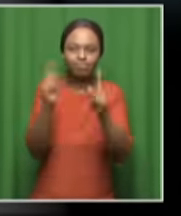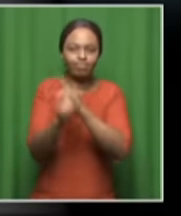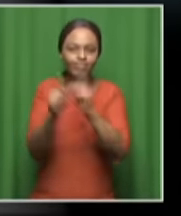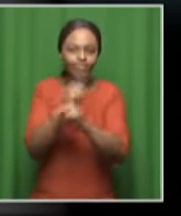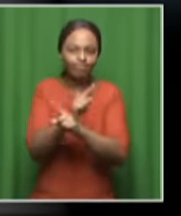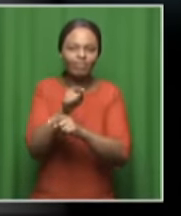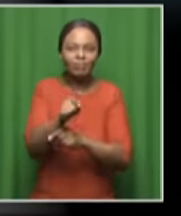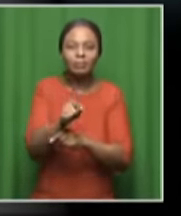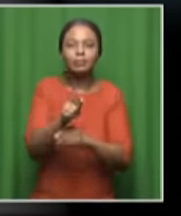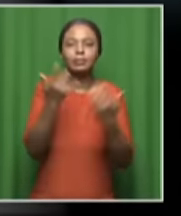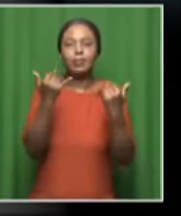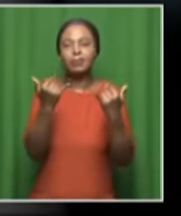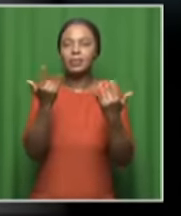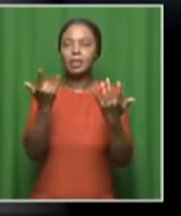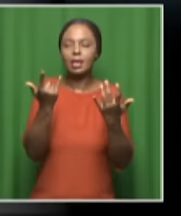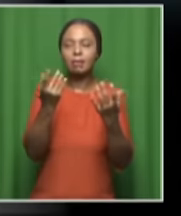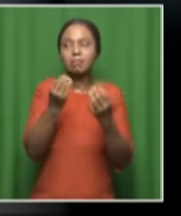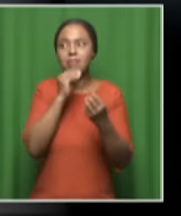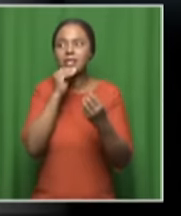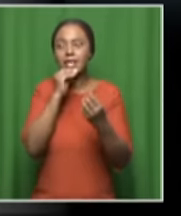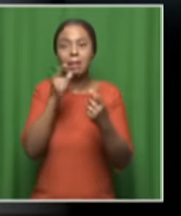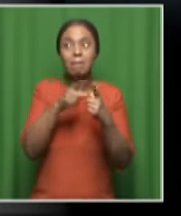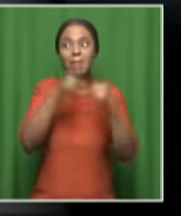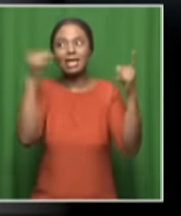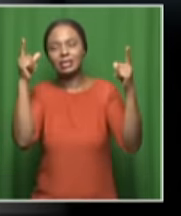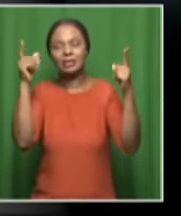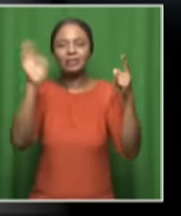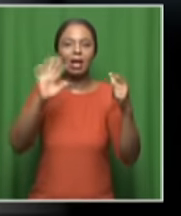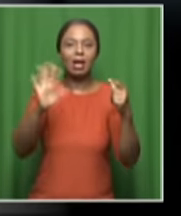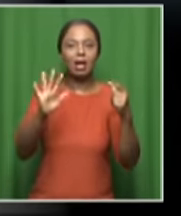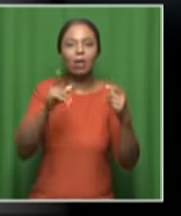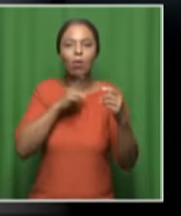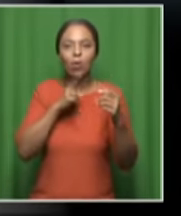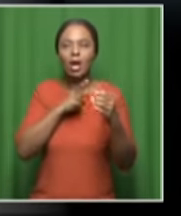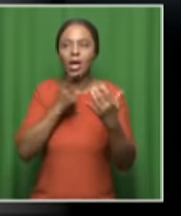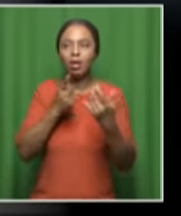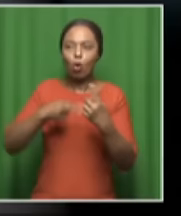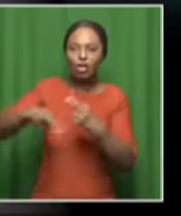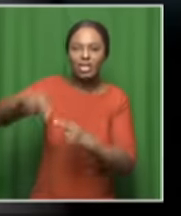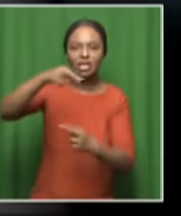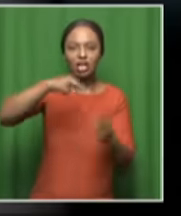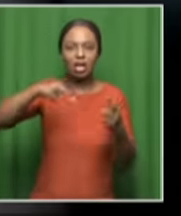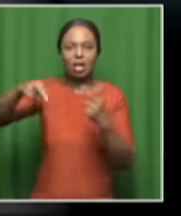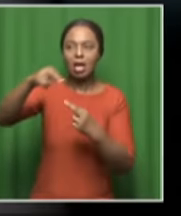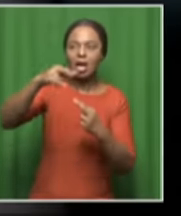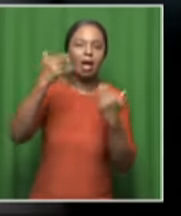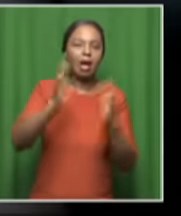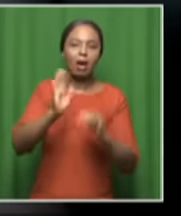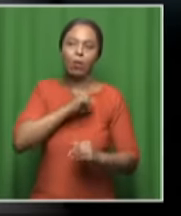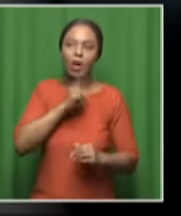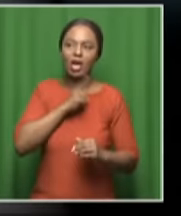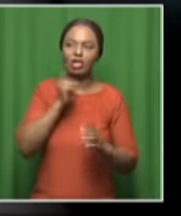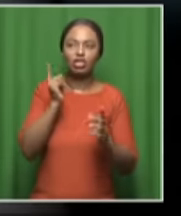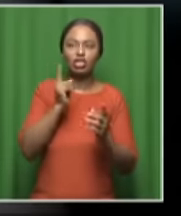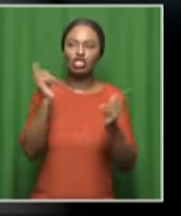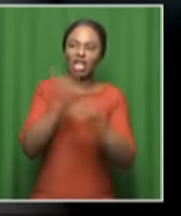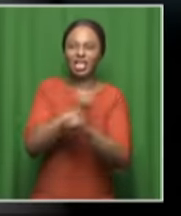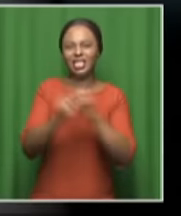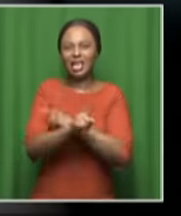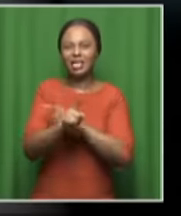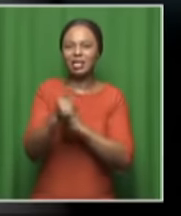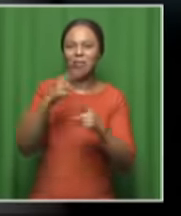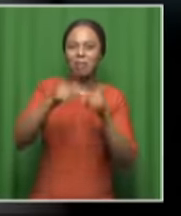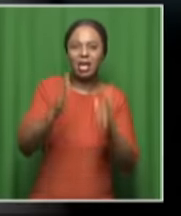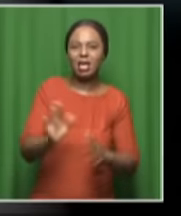been really that massive because we we really don't change so much when it comes to our players, especially